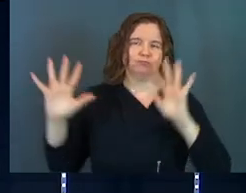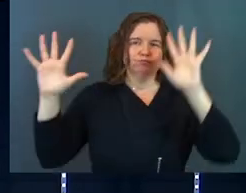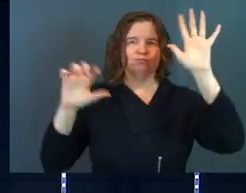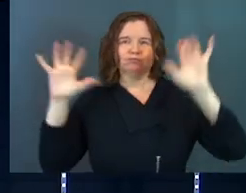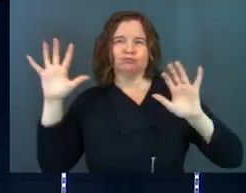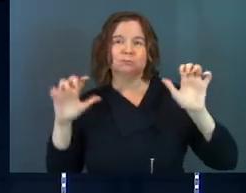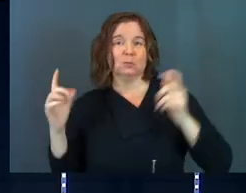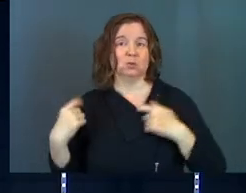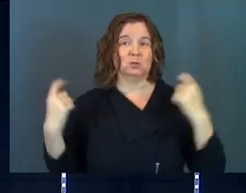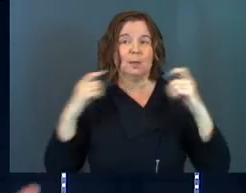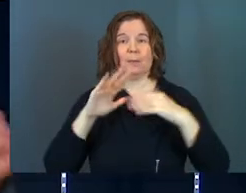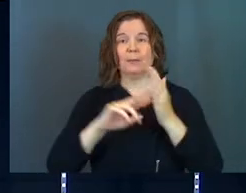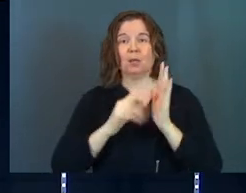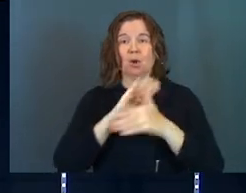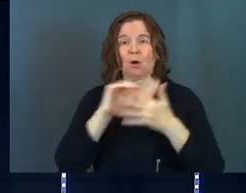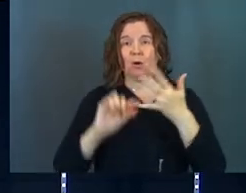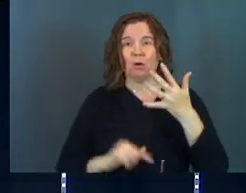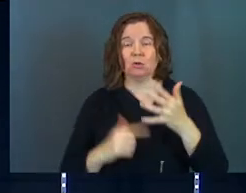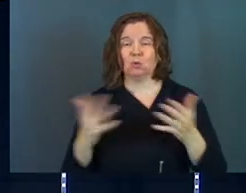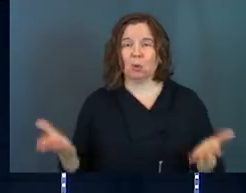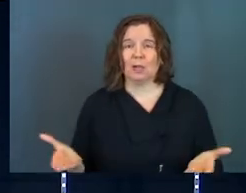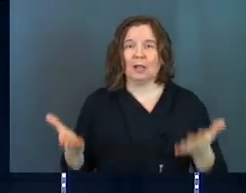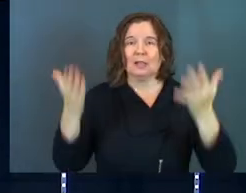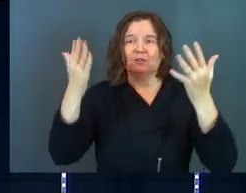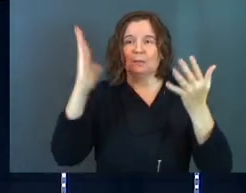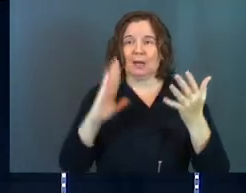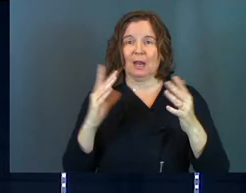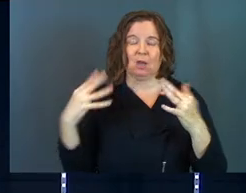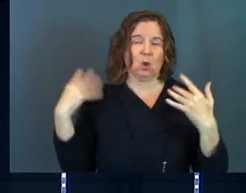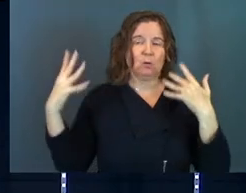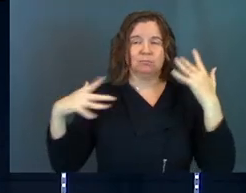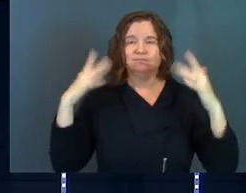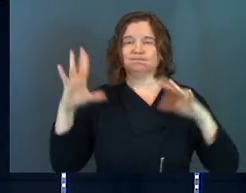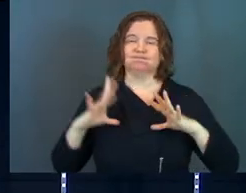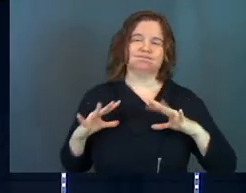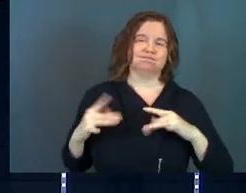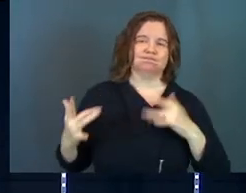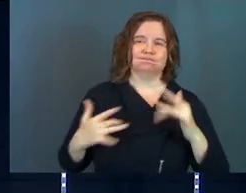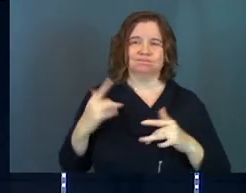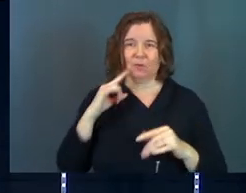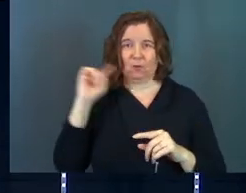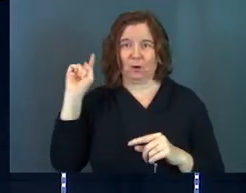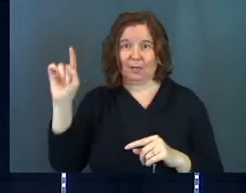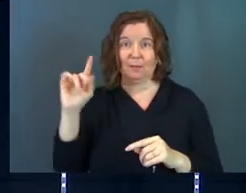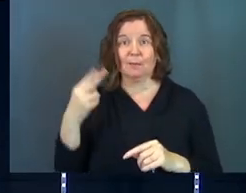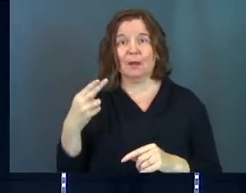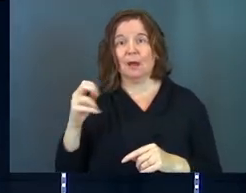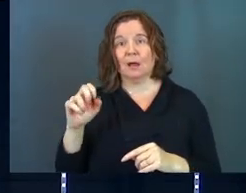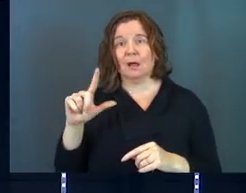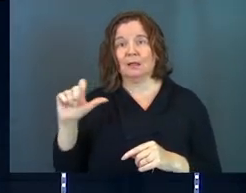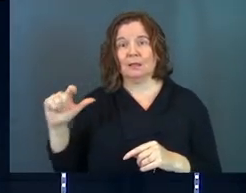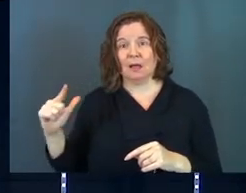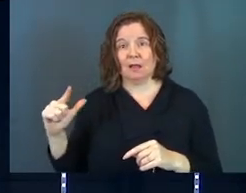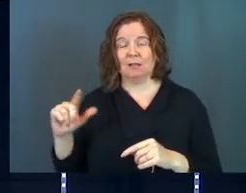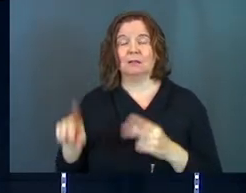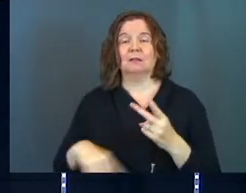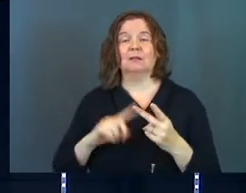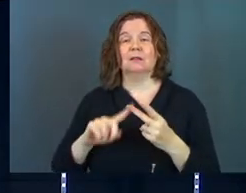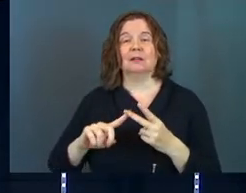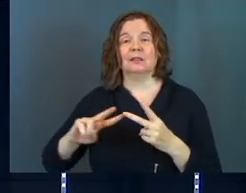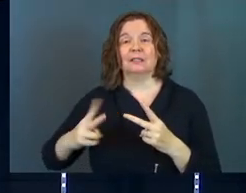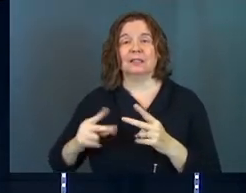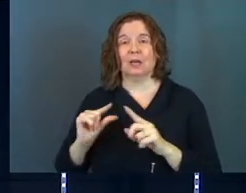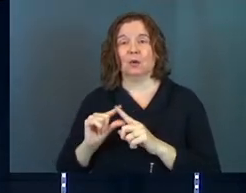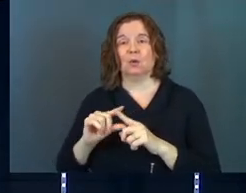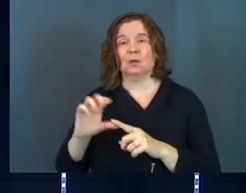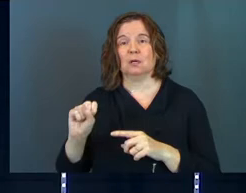celebrate. It means all of those things to lift up God and to go crazy about him. That's halal. Then the other word that we talked